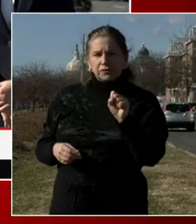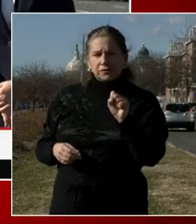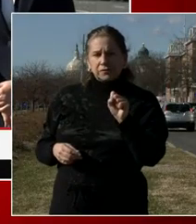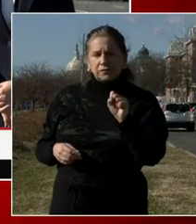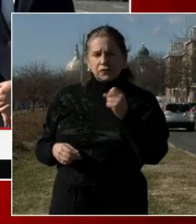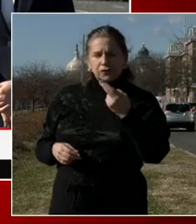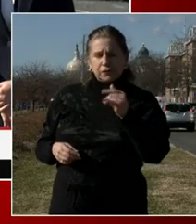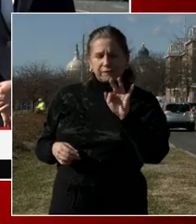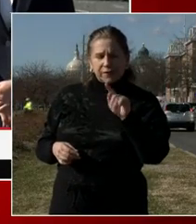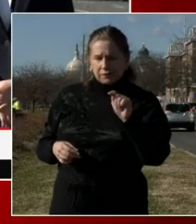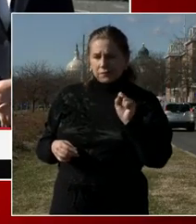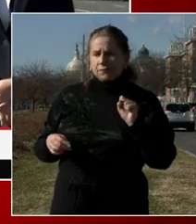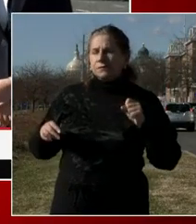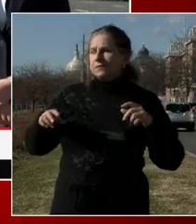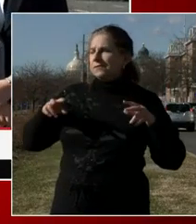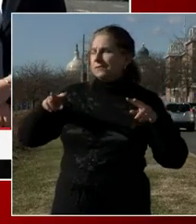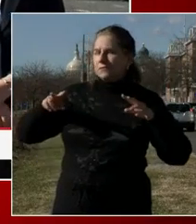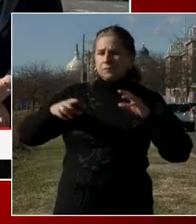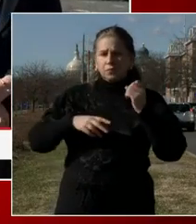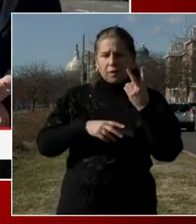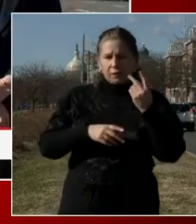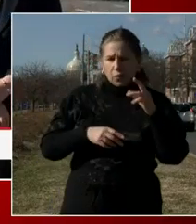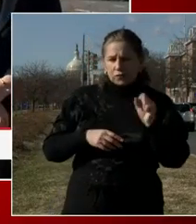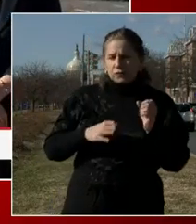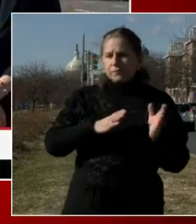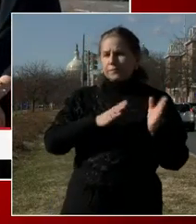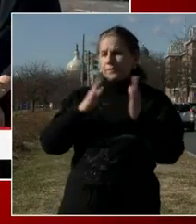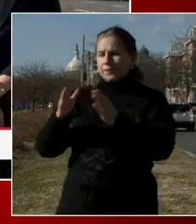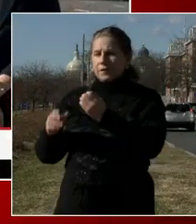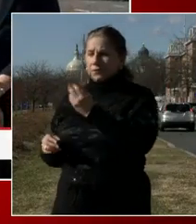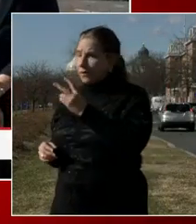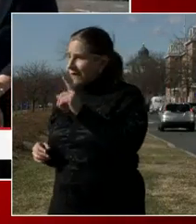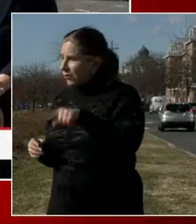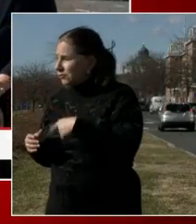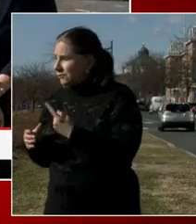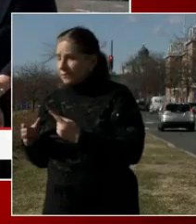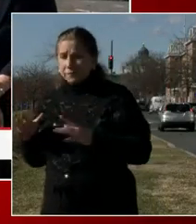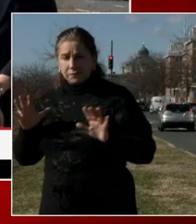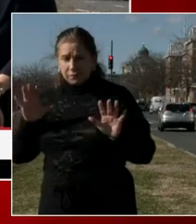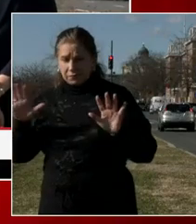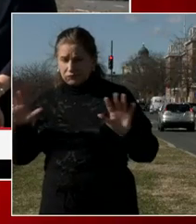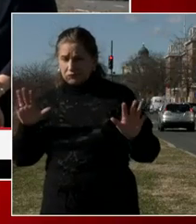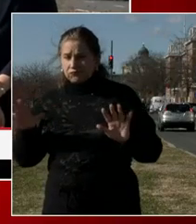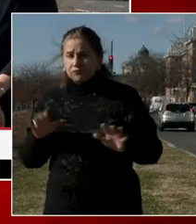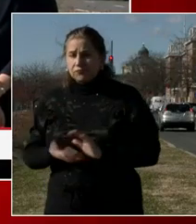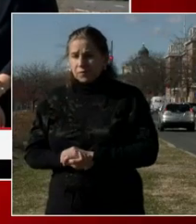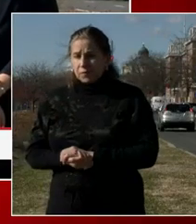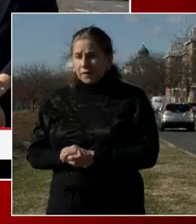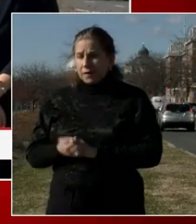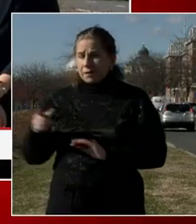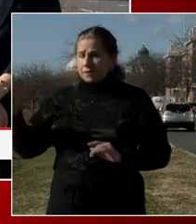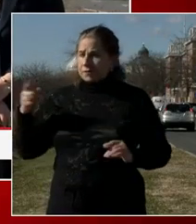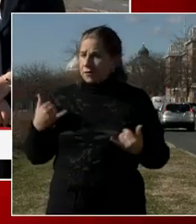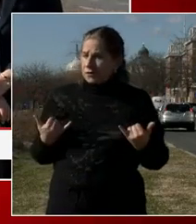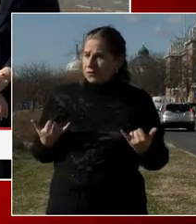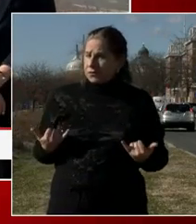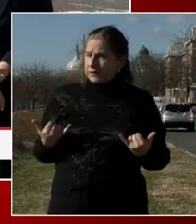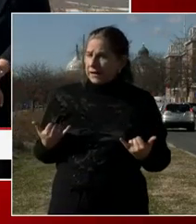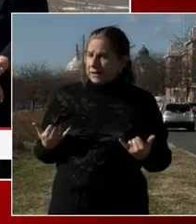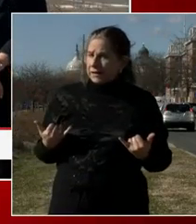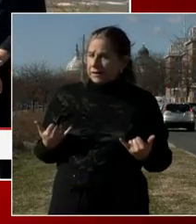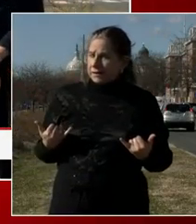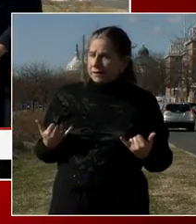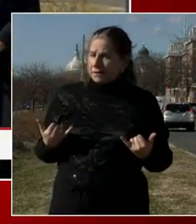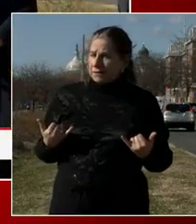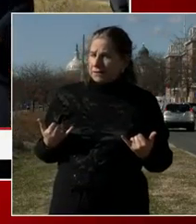we need to cover. Can I ask both your reaction and the mayor's reaction? Today, the Associated Press is reporting that two members of the National Guard have been